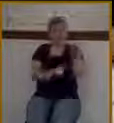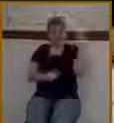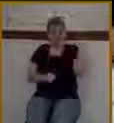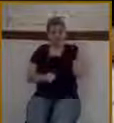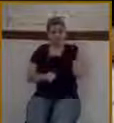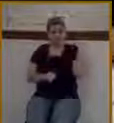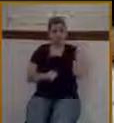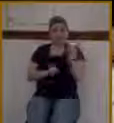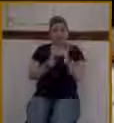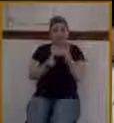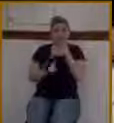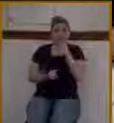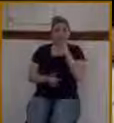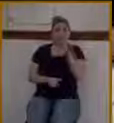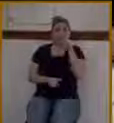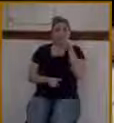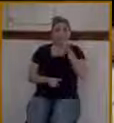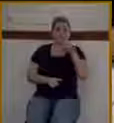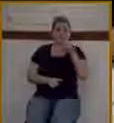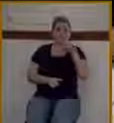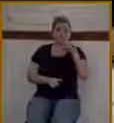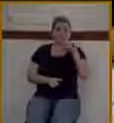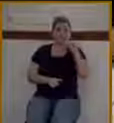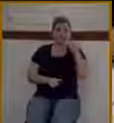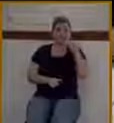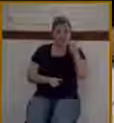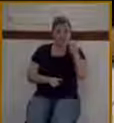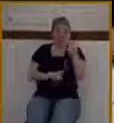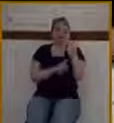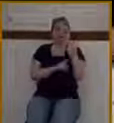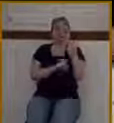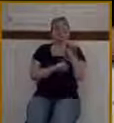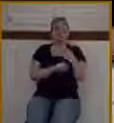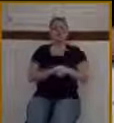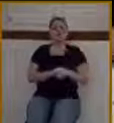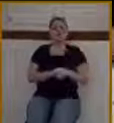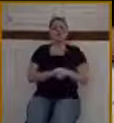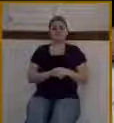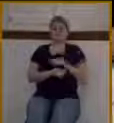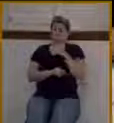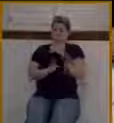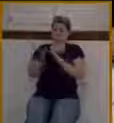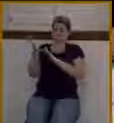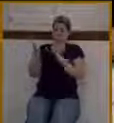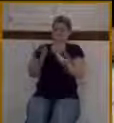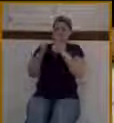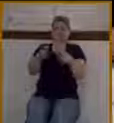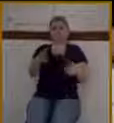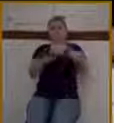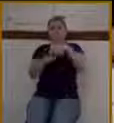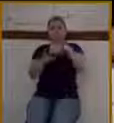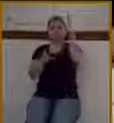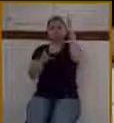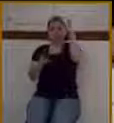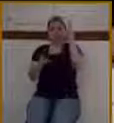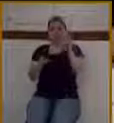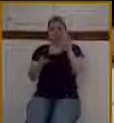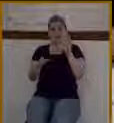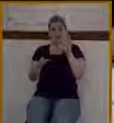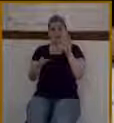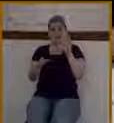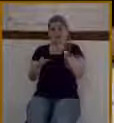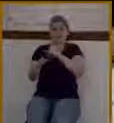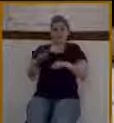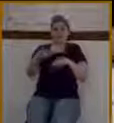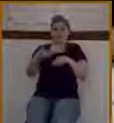Zechariah. Riding upon this beast of burden, their Messiah would come. Now, in the